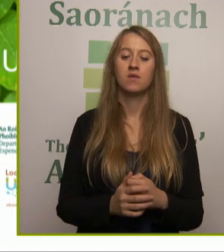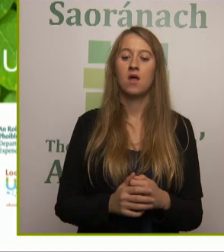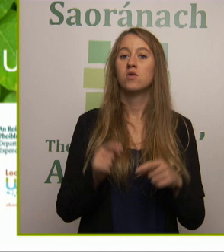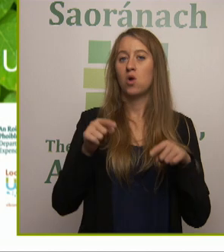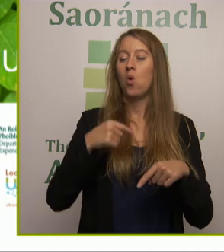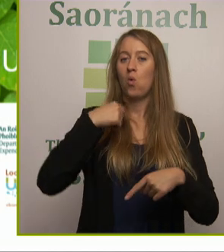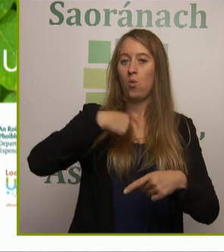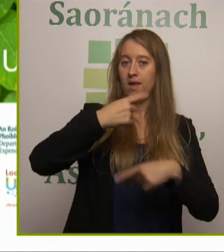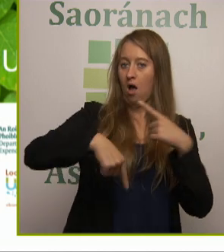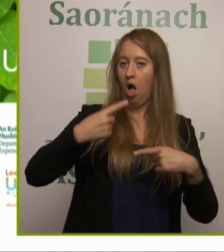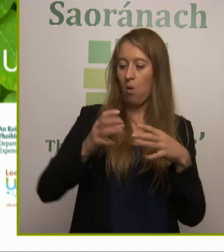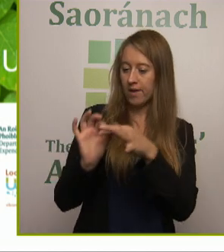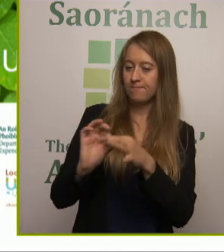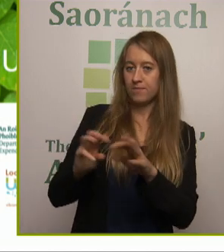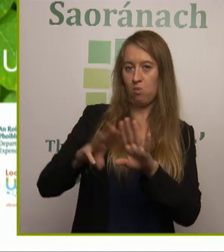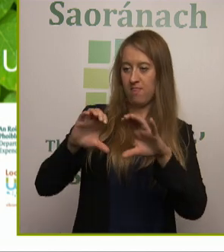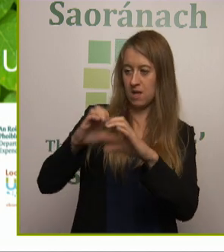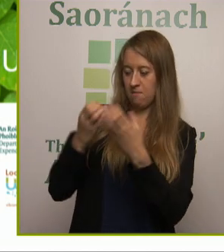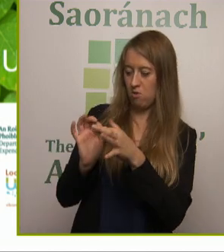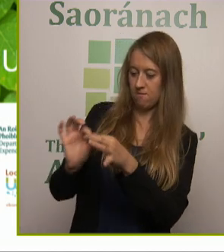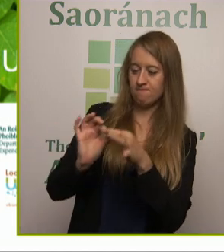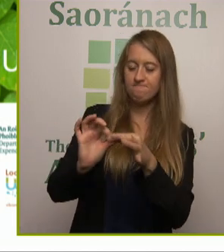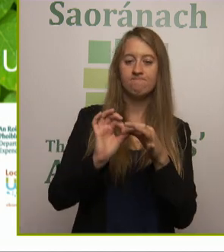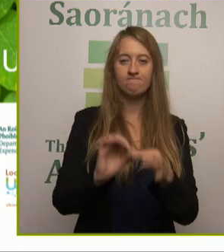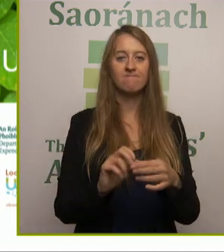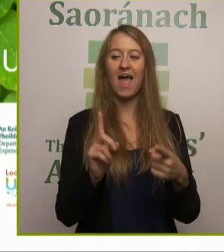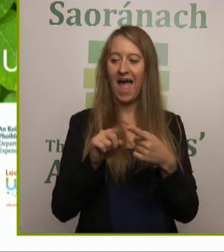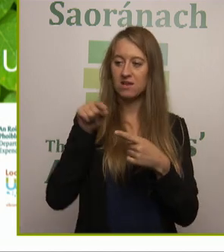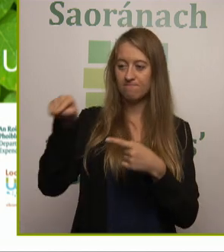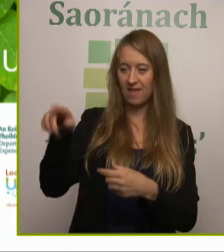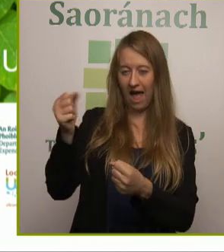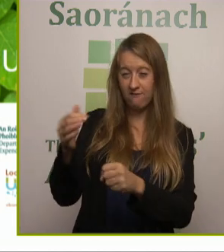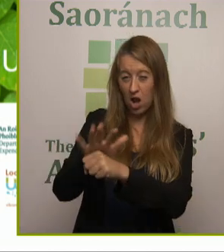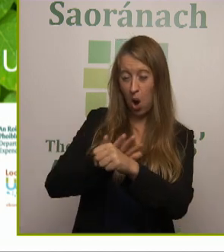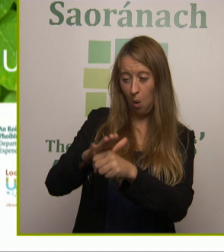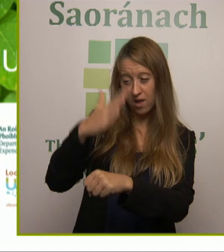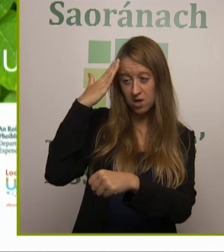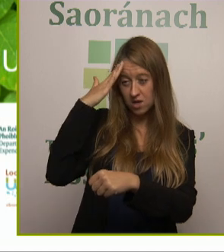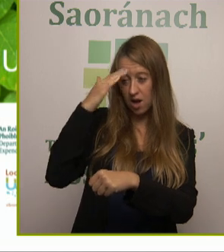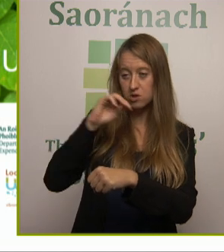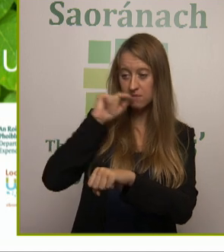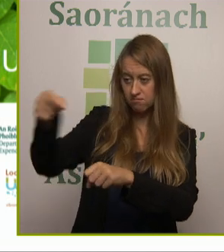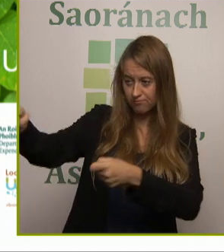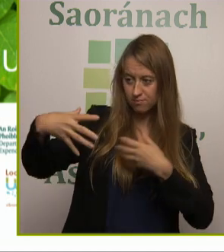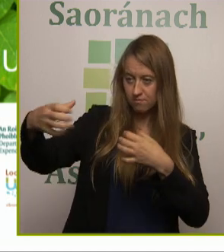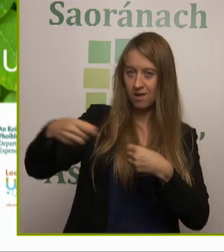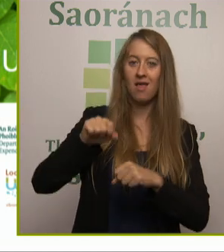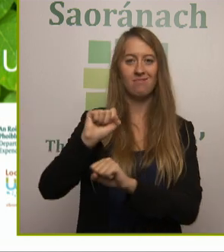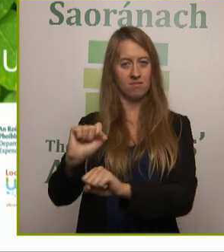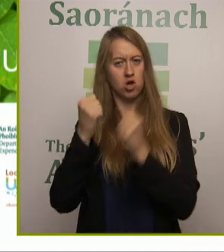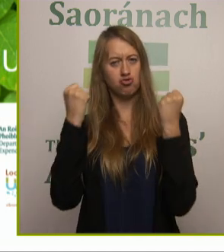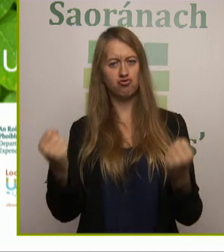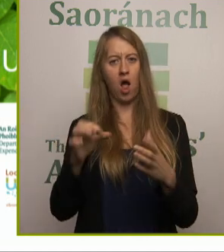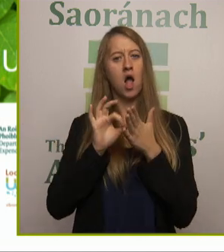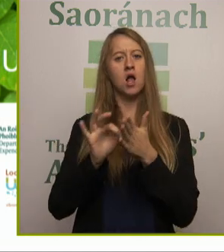community, get that local ecological knowledge from them. They are the guardians of the land and we can provide some scientific